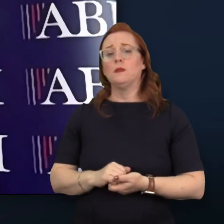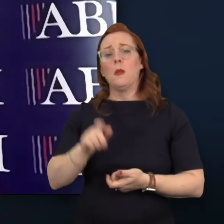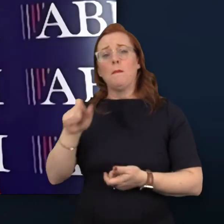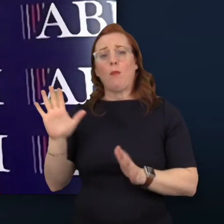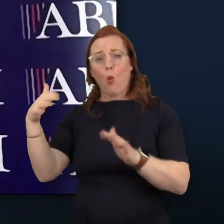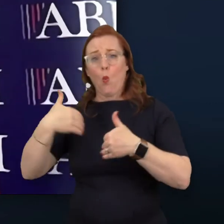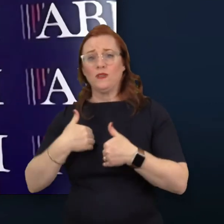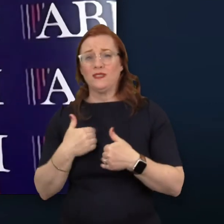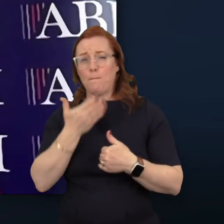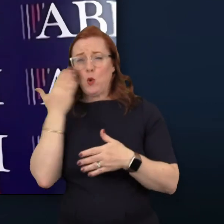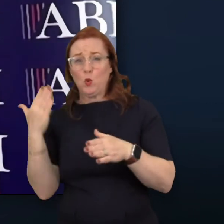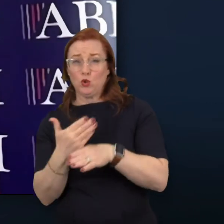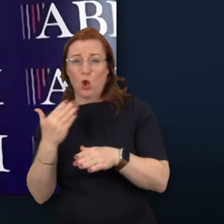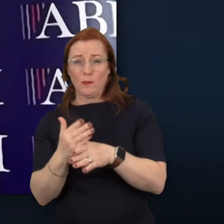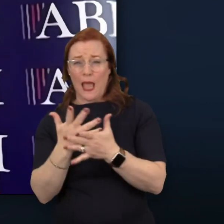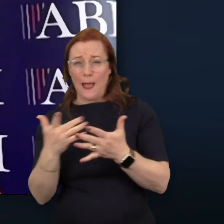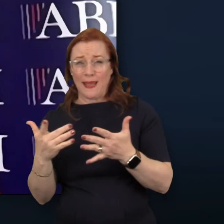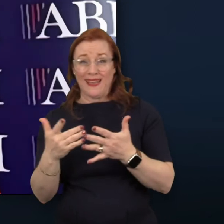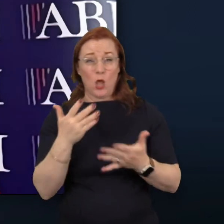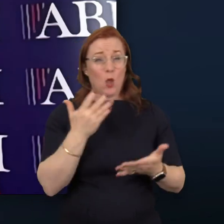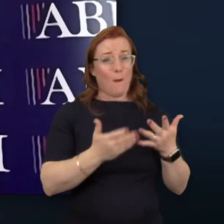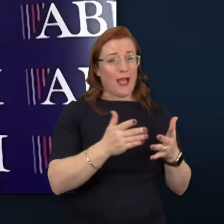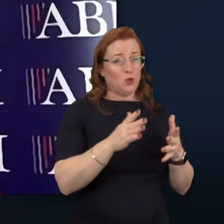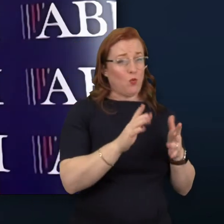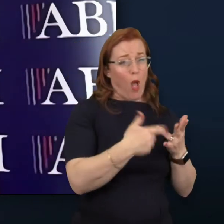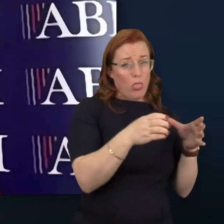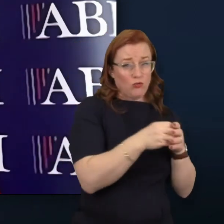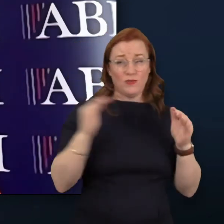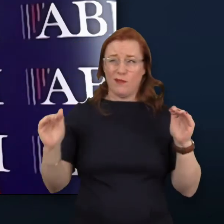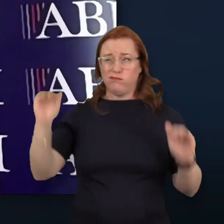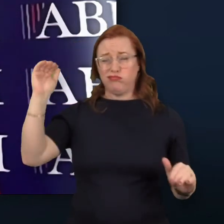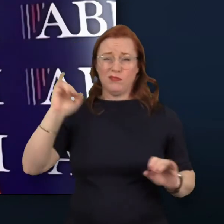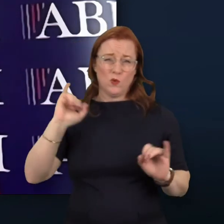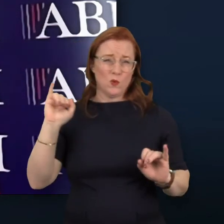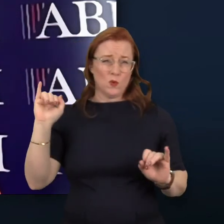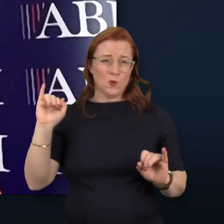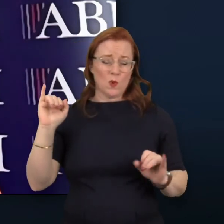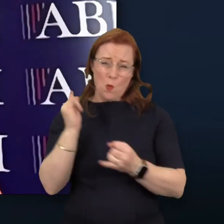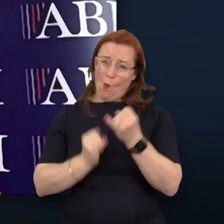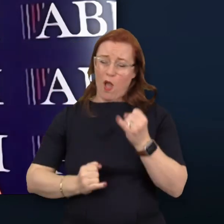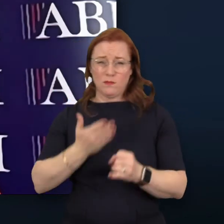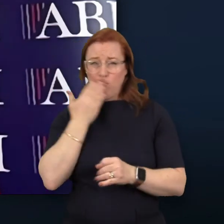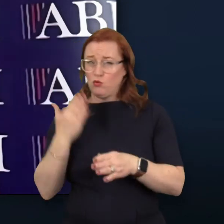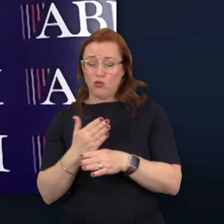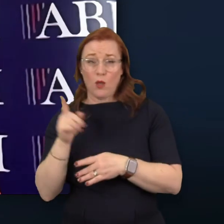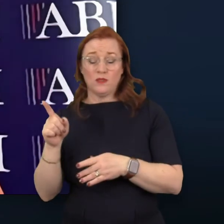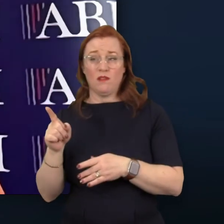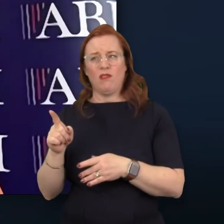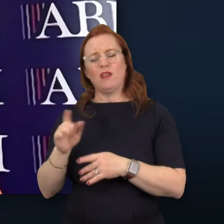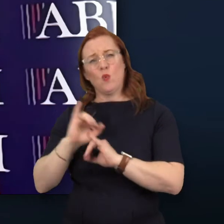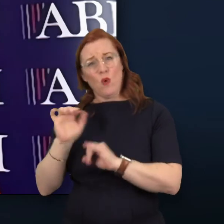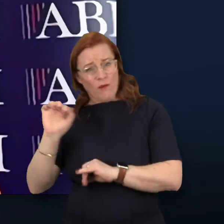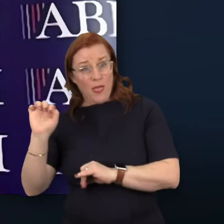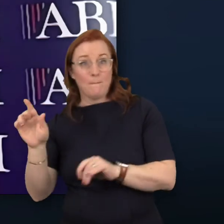for people on the autistic spectrum is higher than for any other group in the UK. And that's not just a human tragedy. It's